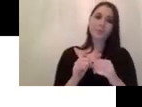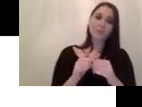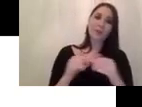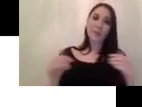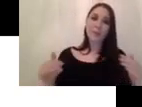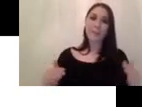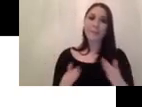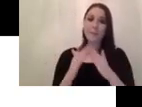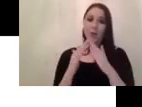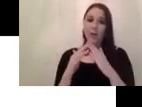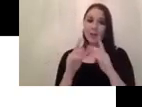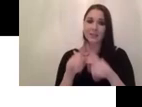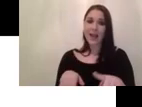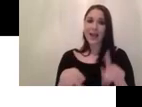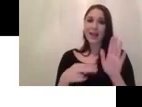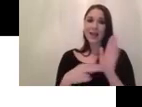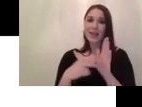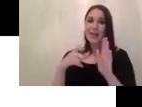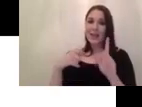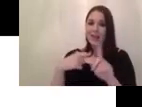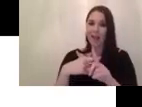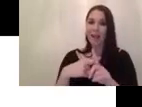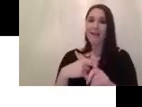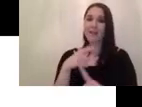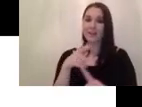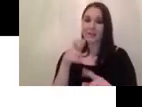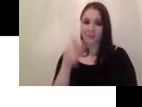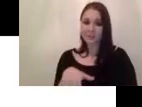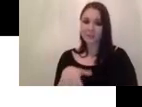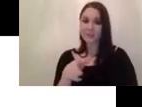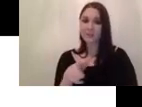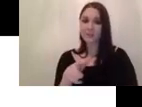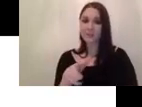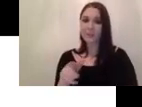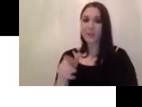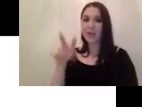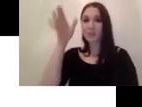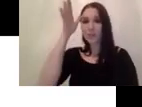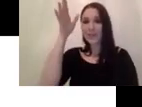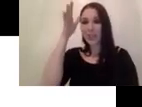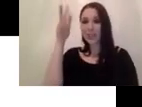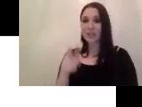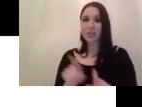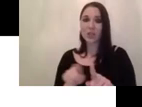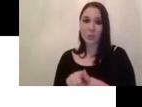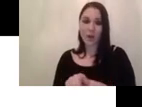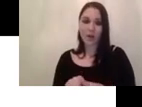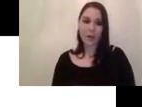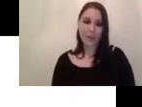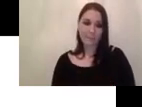like the neck it's called the neck and also the the prediction of the classification and regression head